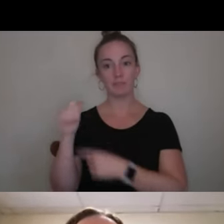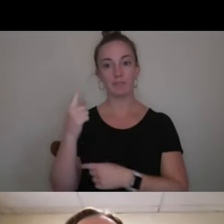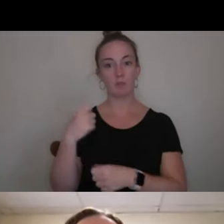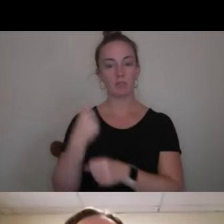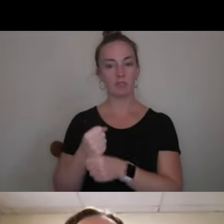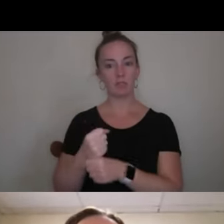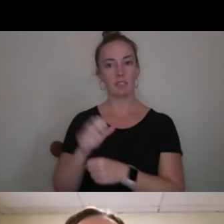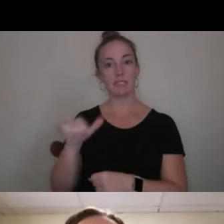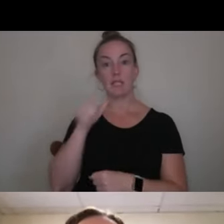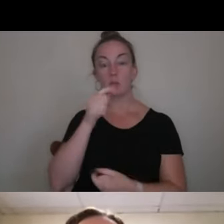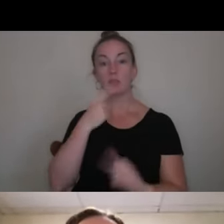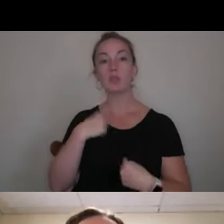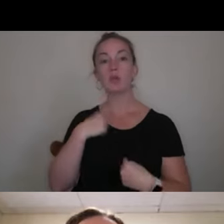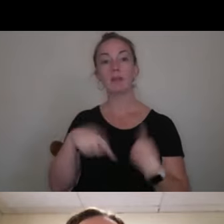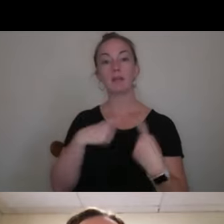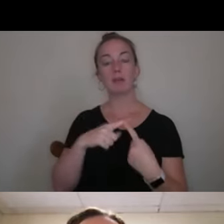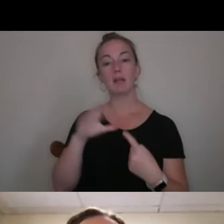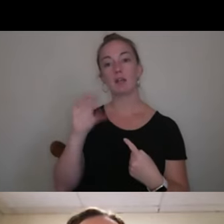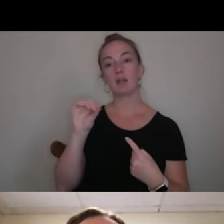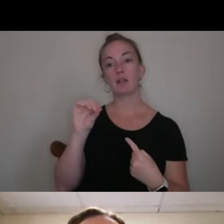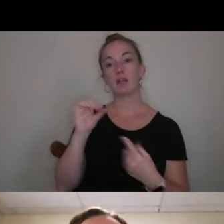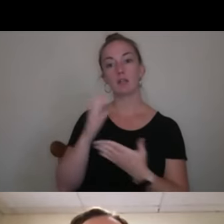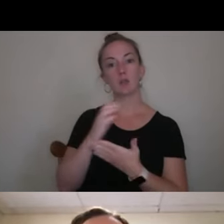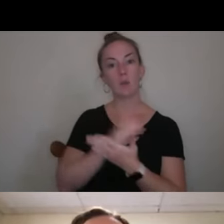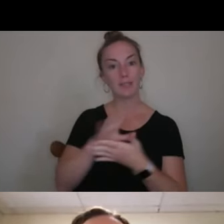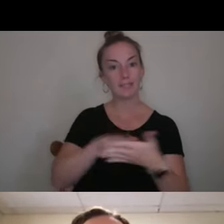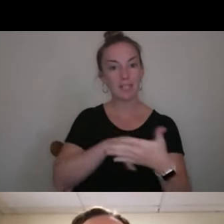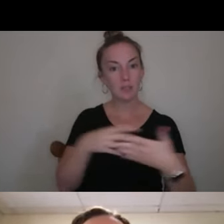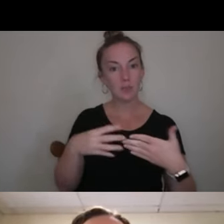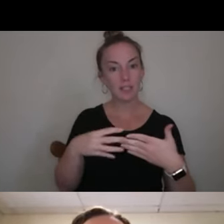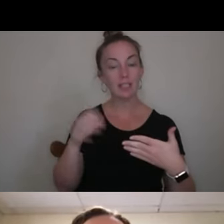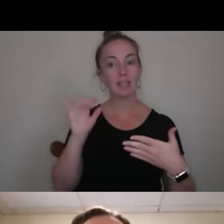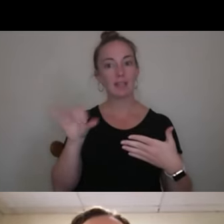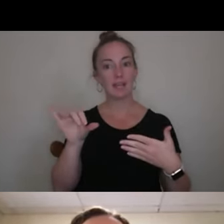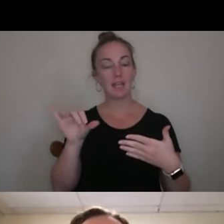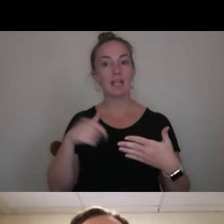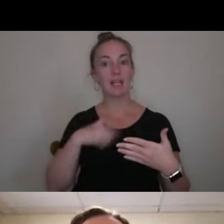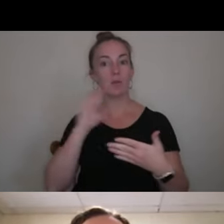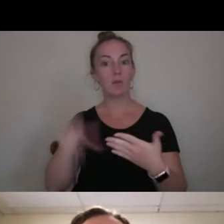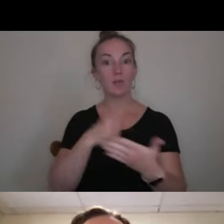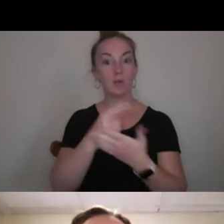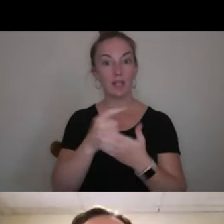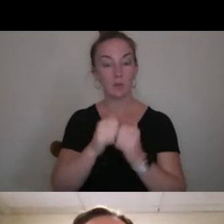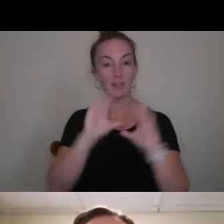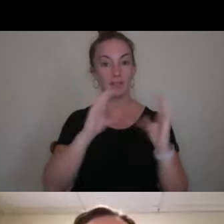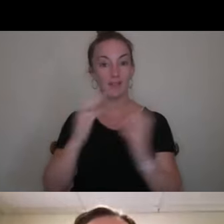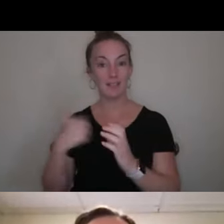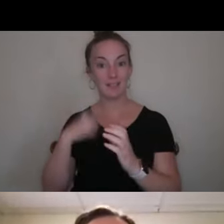she's the one who told me about course scheduling and things along that line, so that I actually graduate with the classes I need to take.